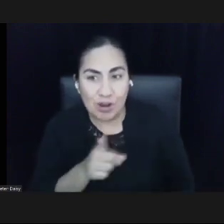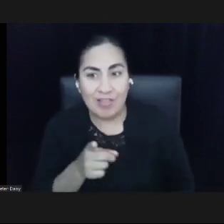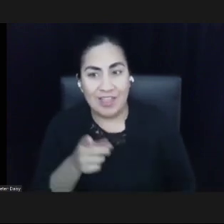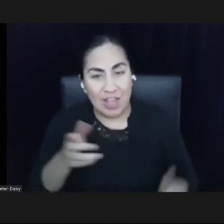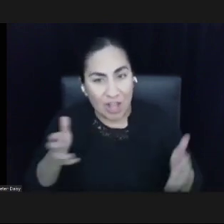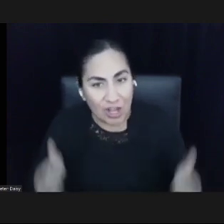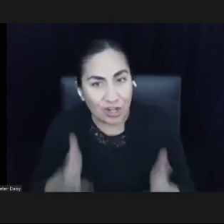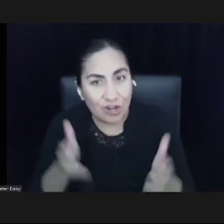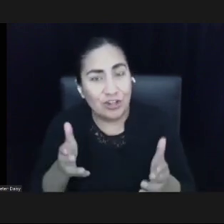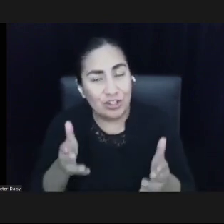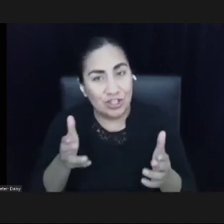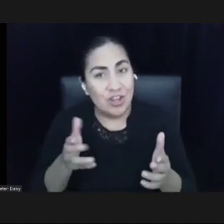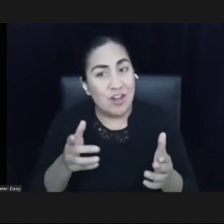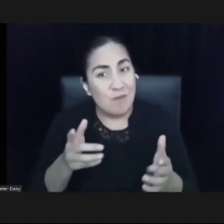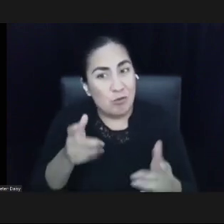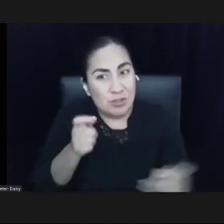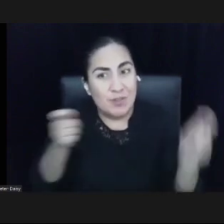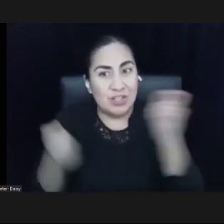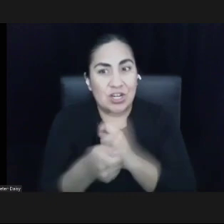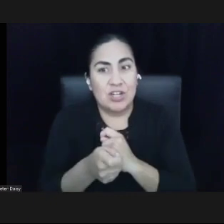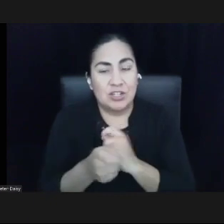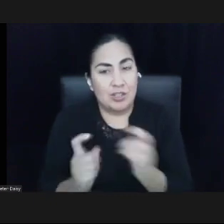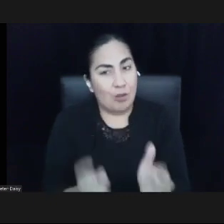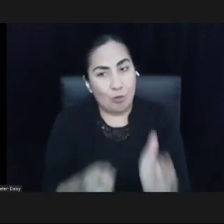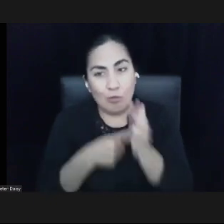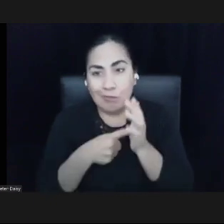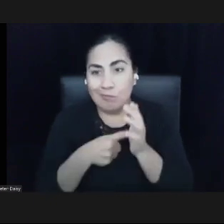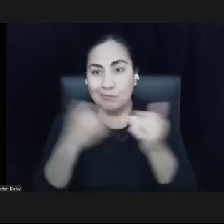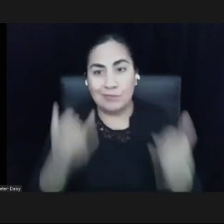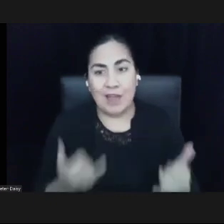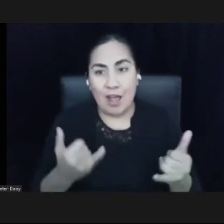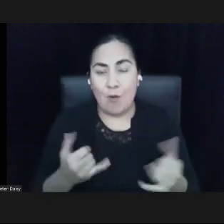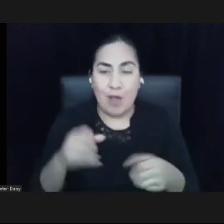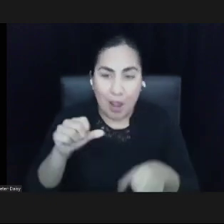we know need to be made and then work to codify those.